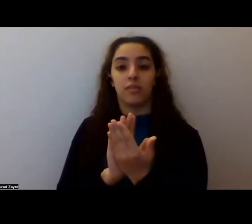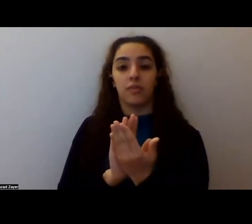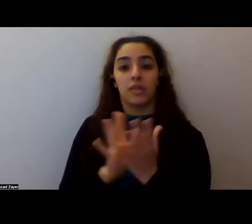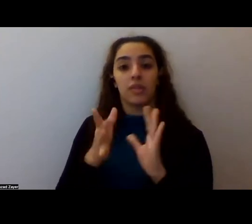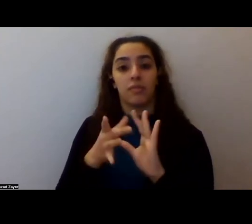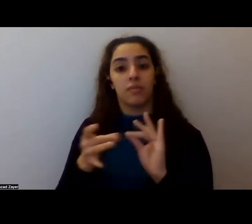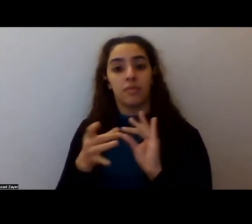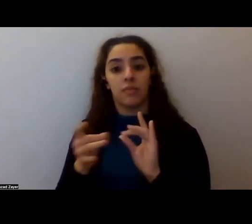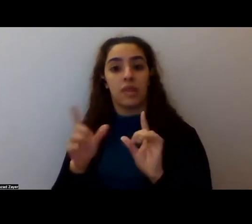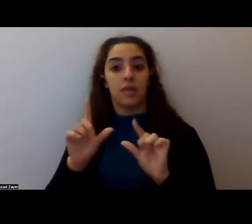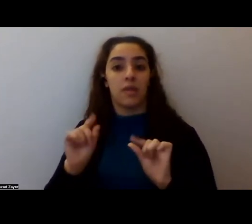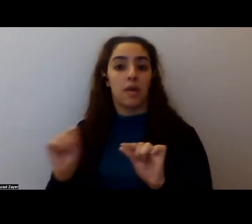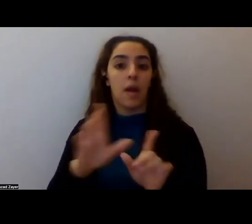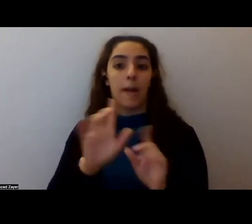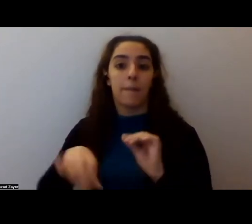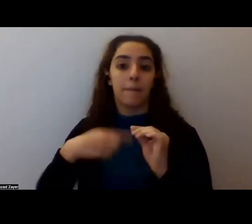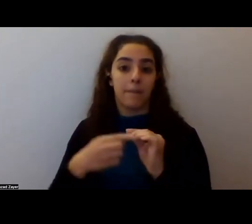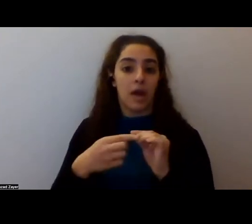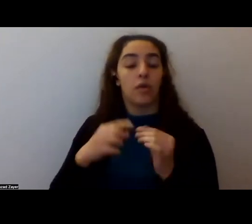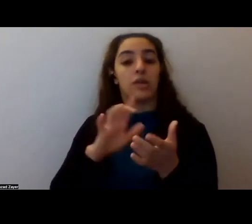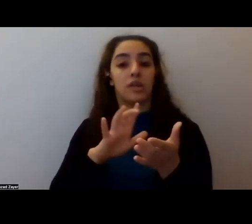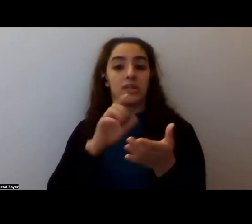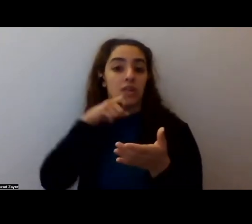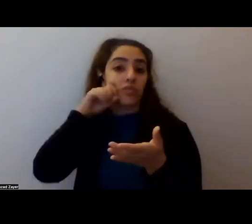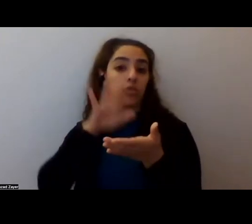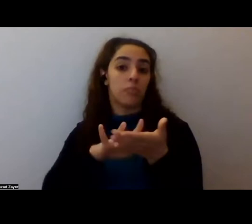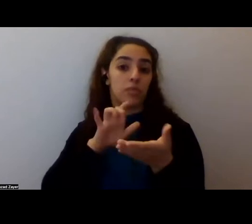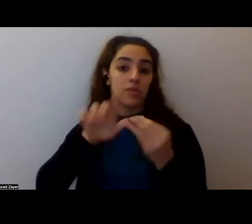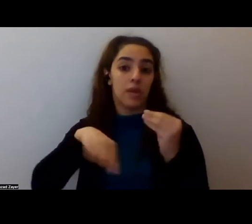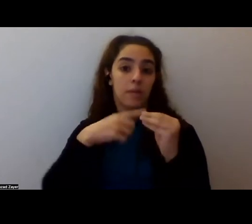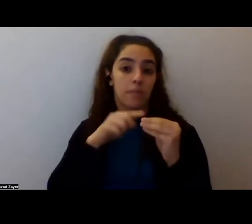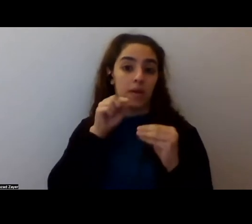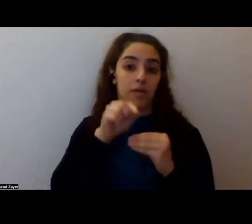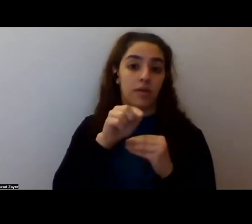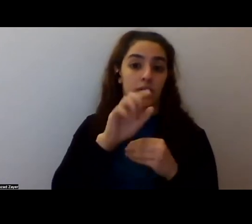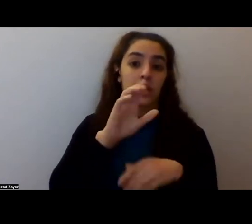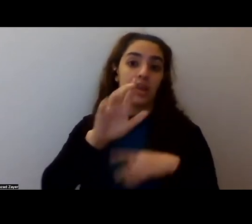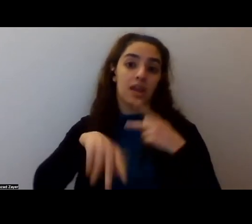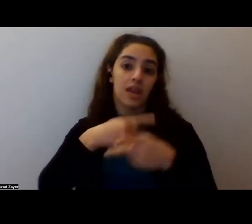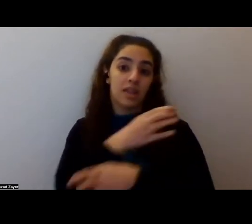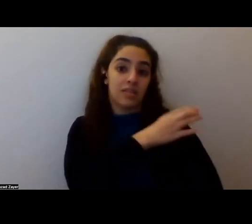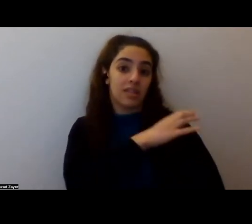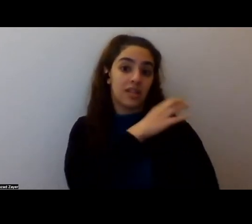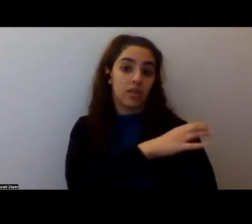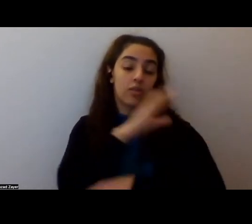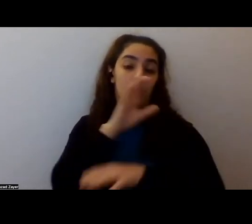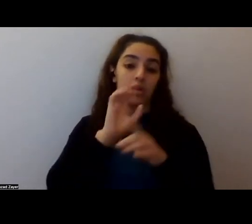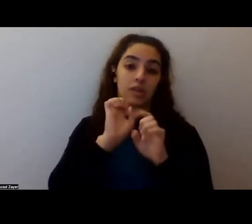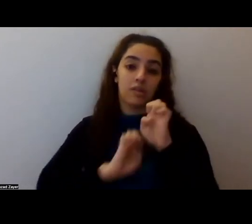both the underground and in clinical settings. And I appreciate you so much for bringing this up. This is absolutely so crucial.